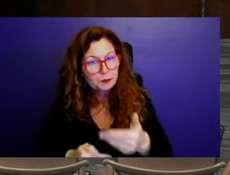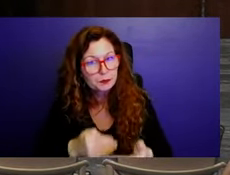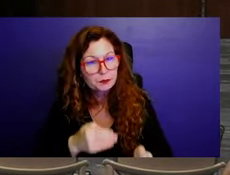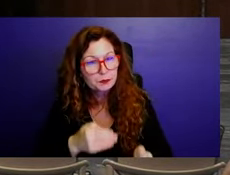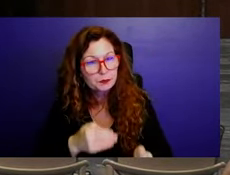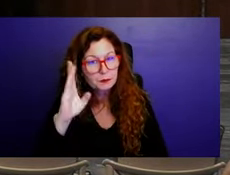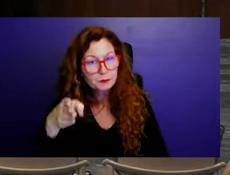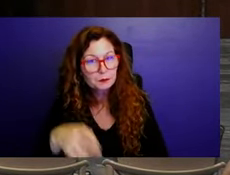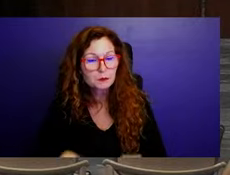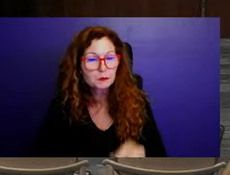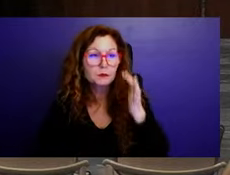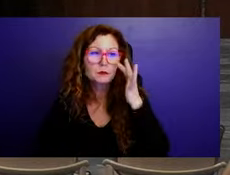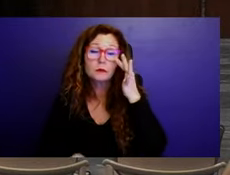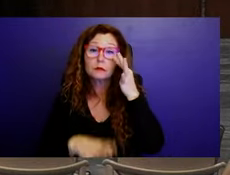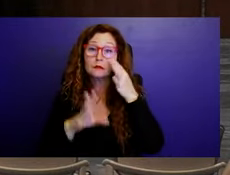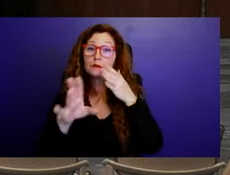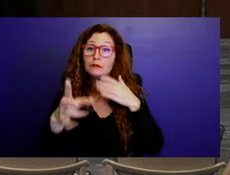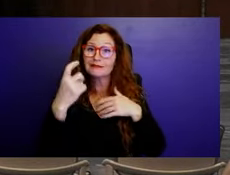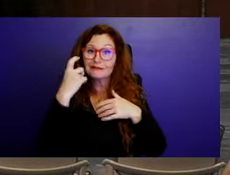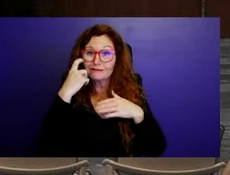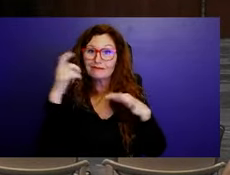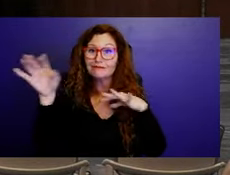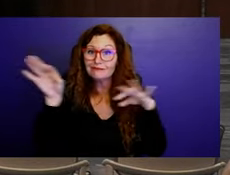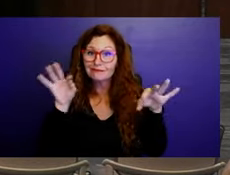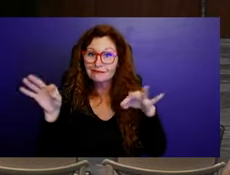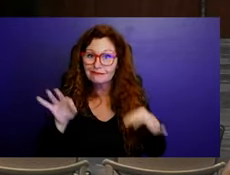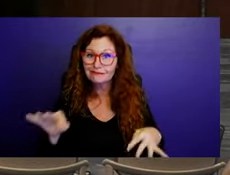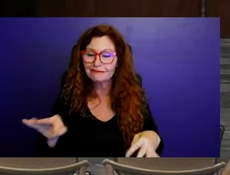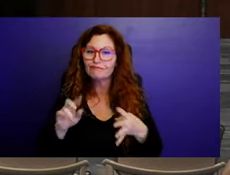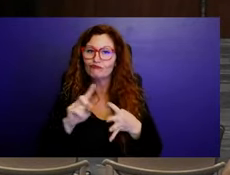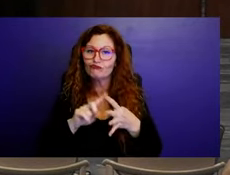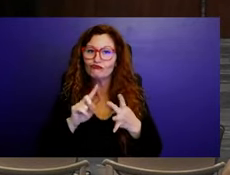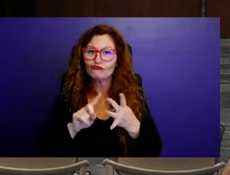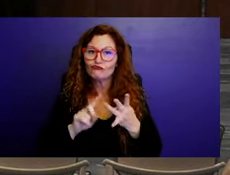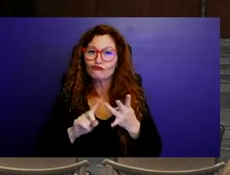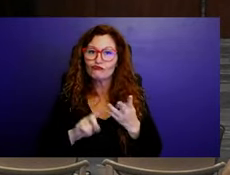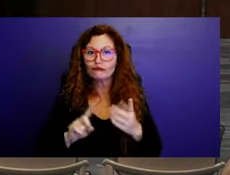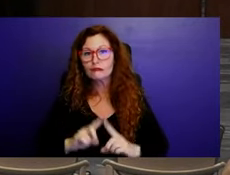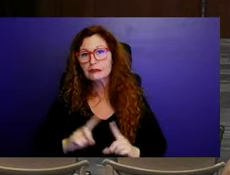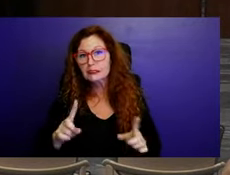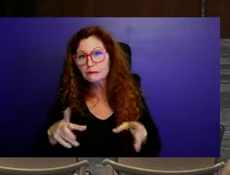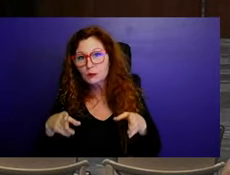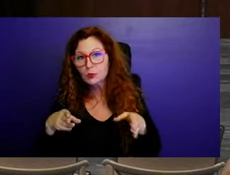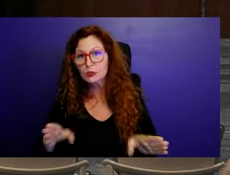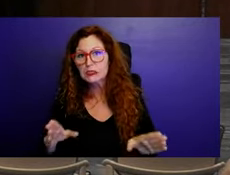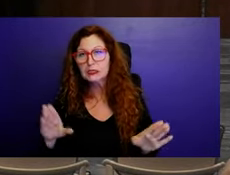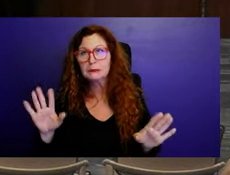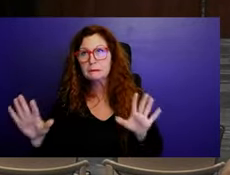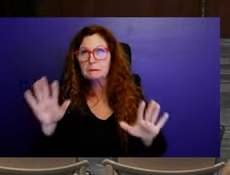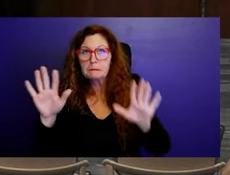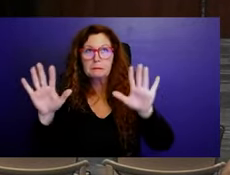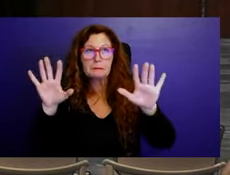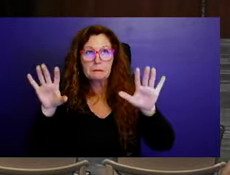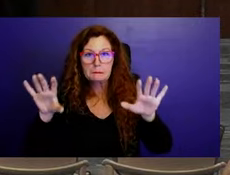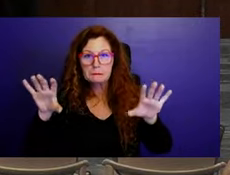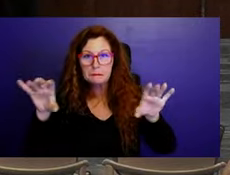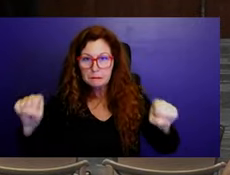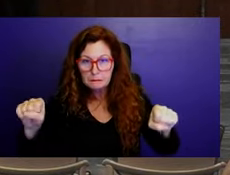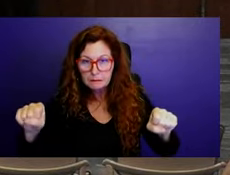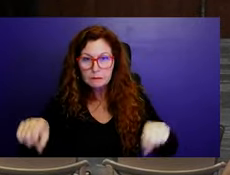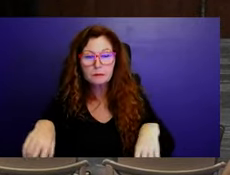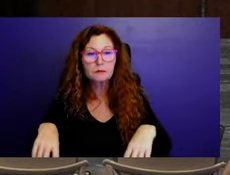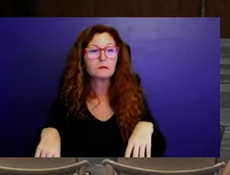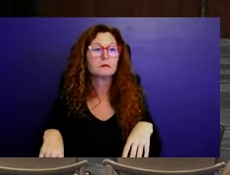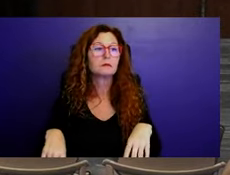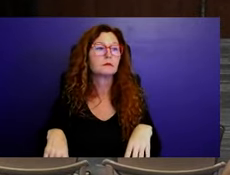annexation methods. I believe, uh, you talked about, uh, the, uh, what